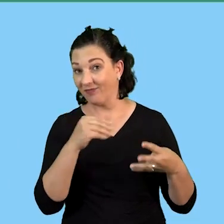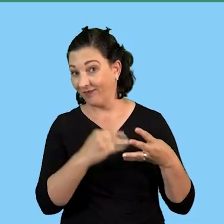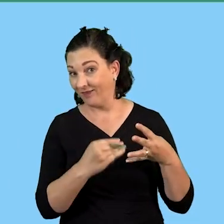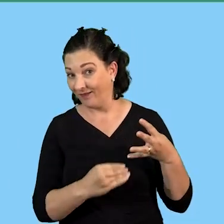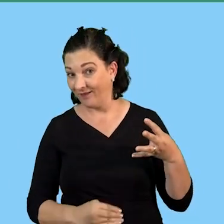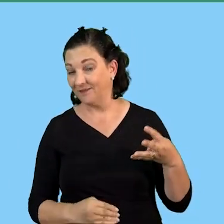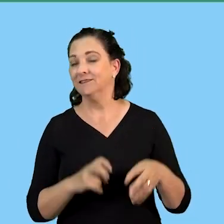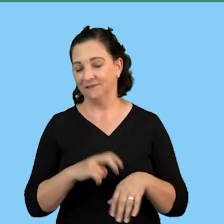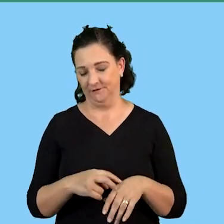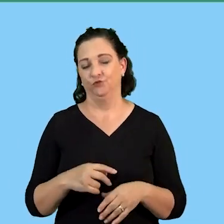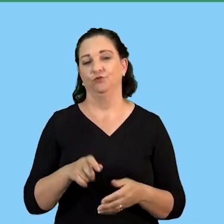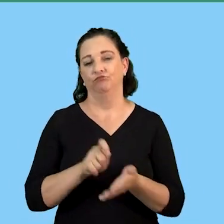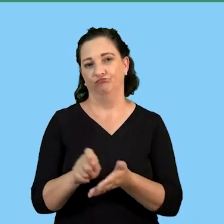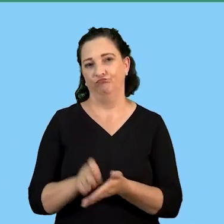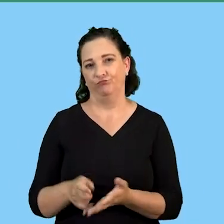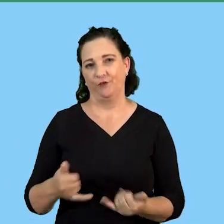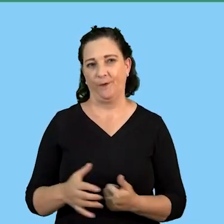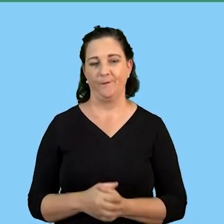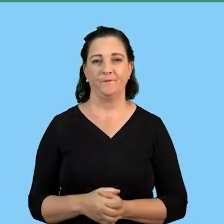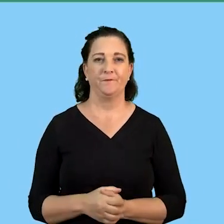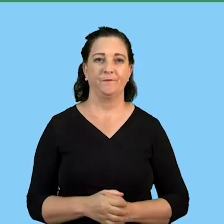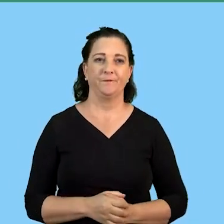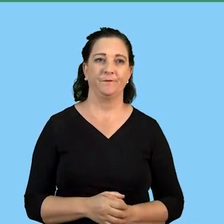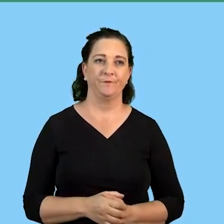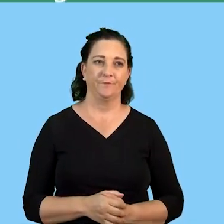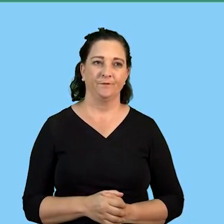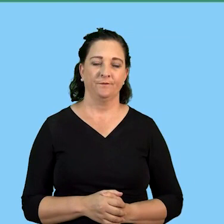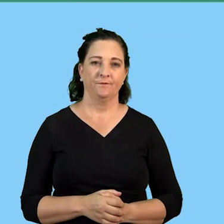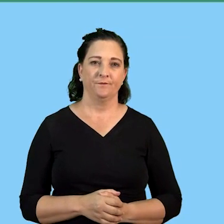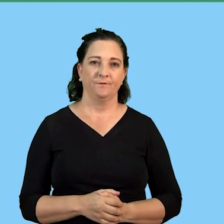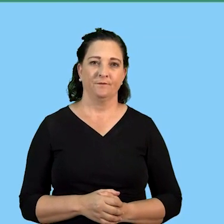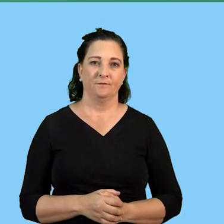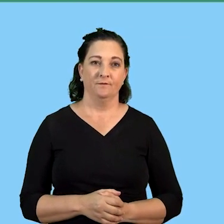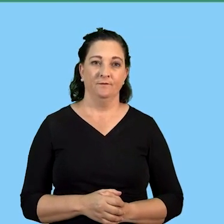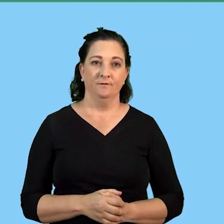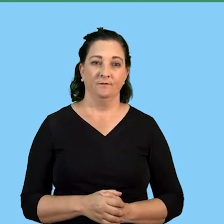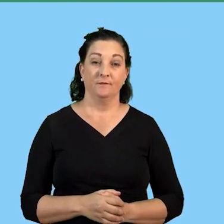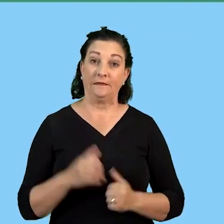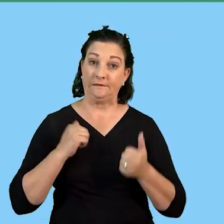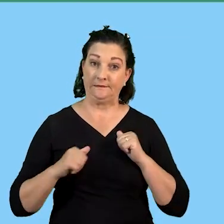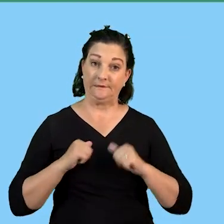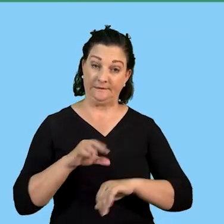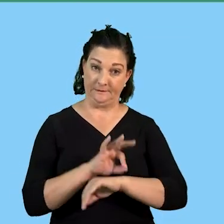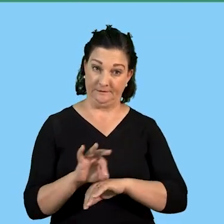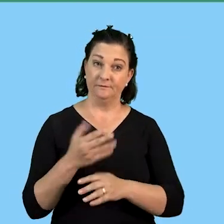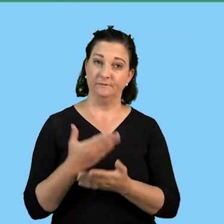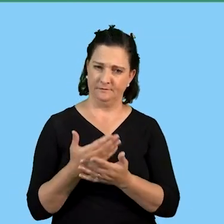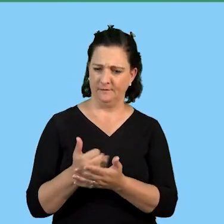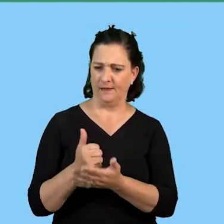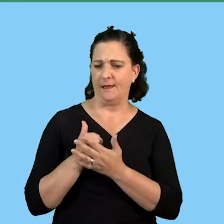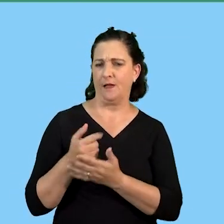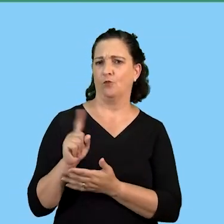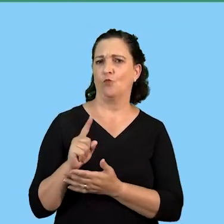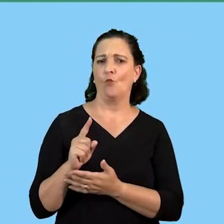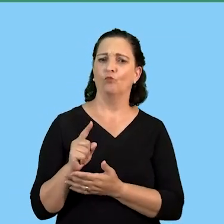other planning steps that we did not talk about an action plan can help the person responsible